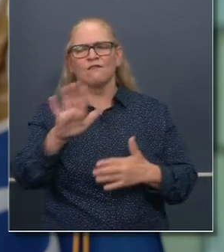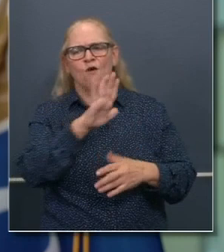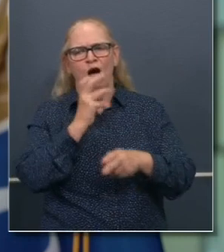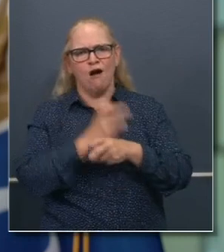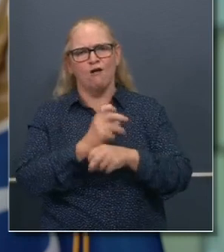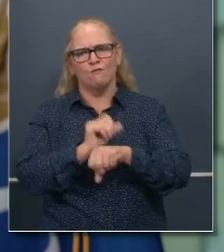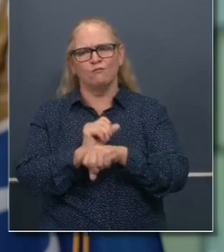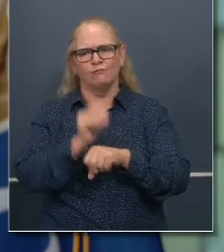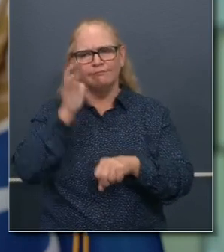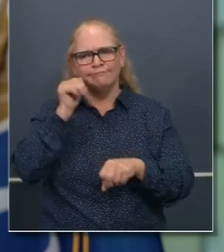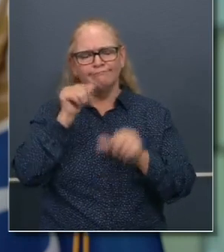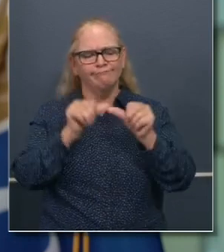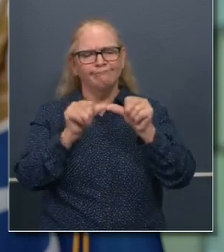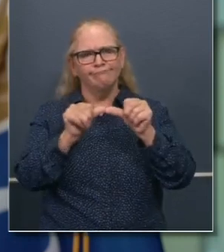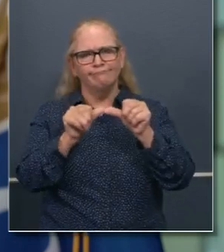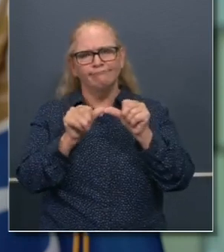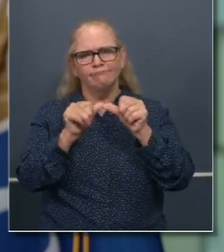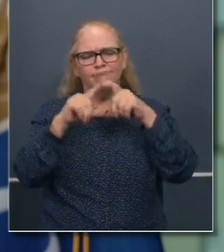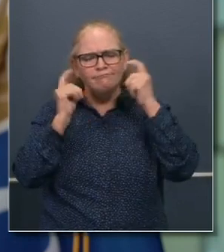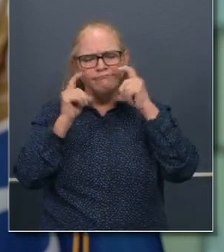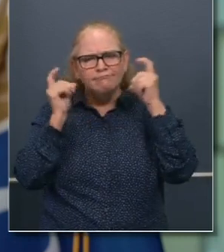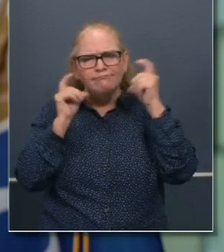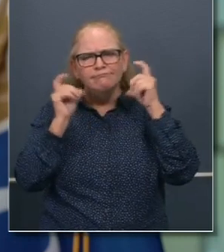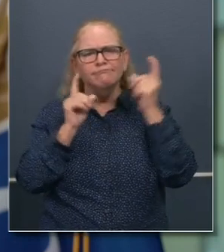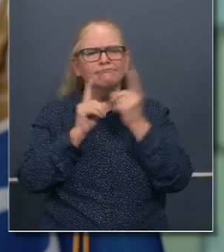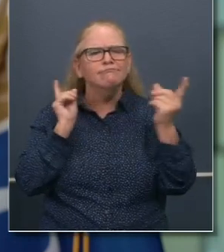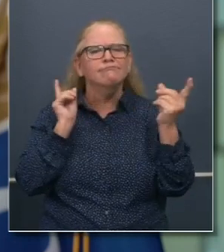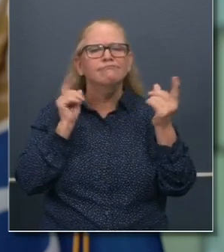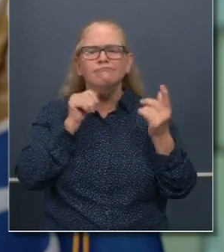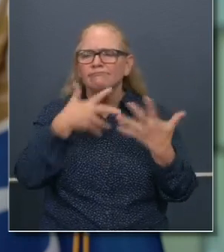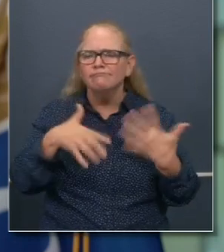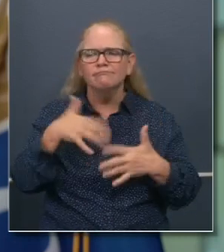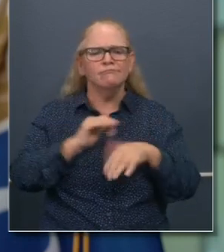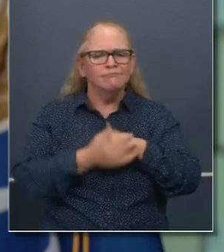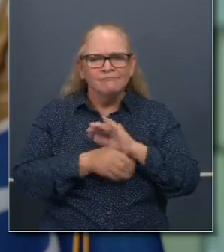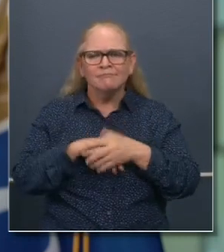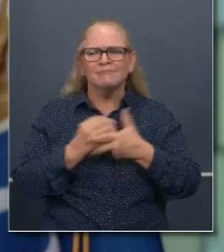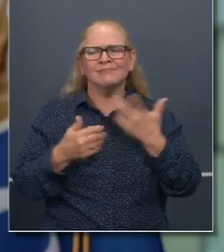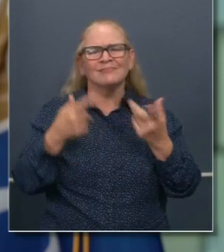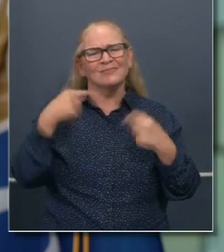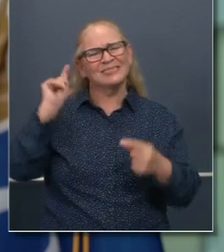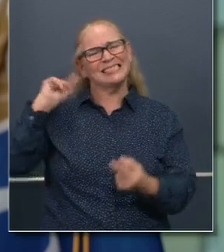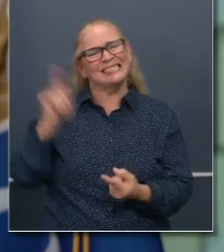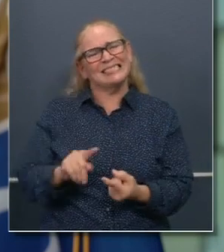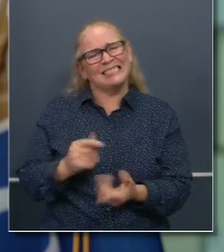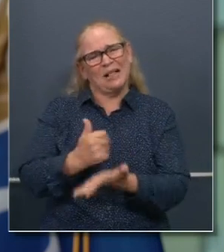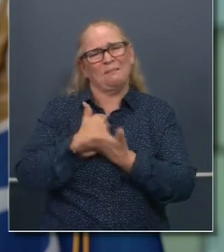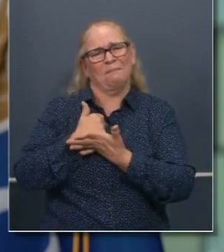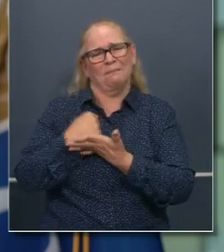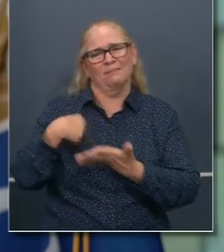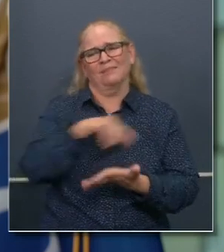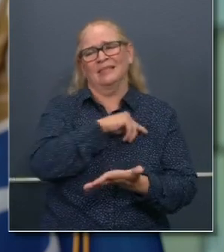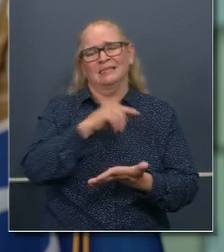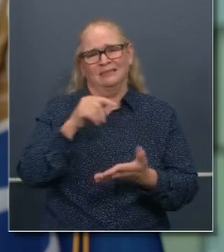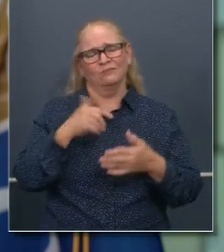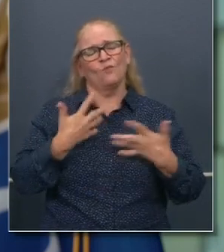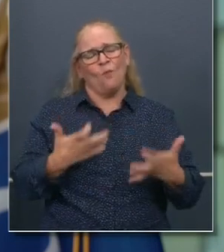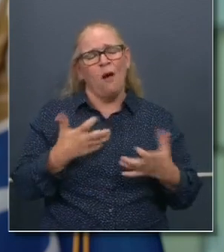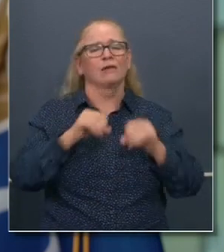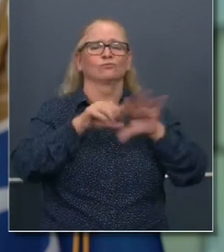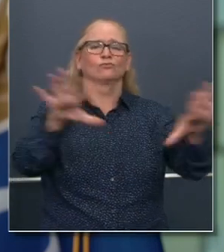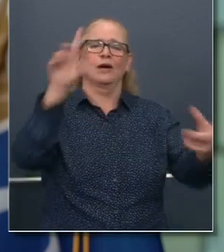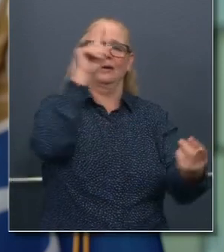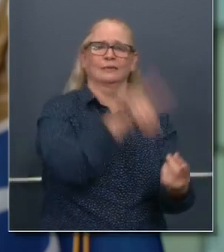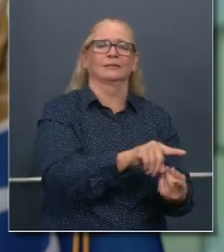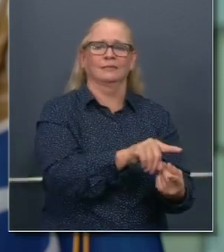what you can and what you have, uh, to mitigate the spread and to see this, uh, transmission, uh, begin to subside